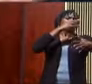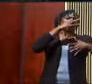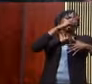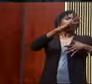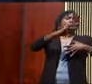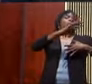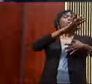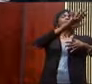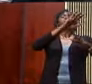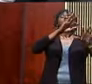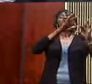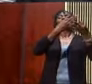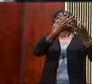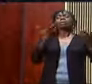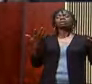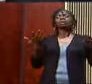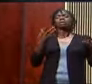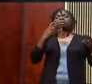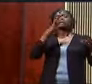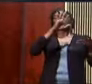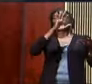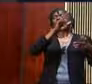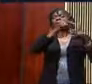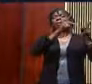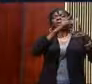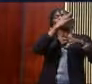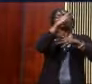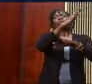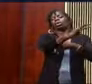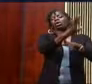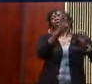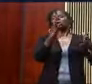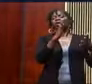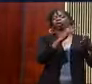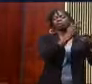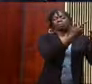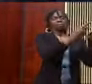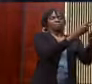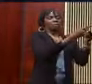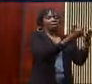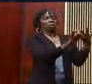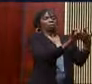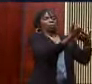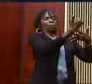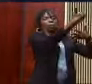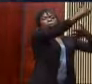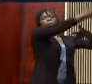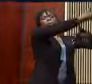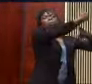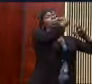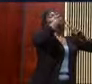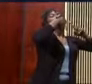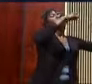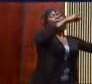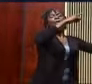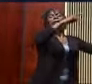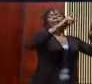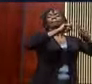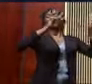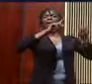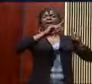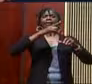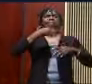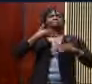predicament of his own people. I love that about Nehemiah. Nehemiah in essence is saying my own